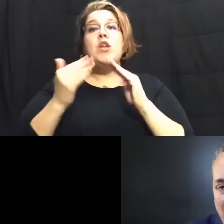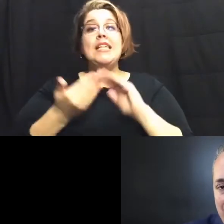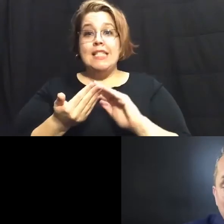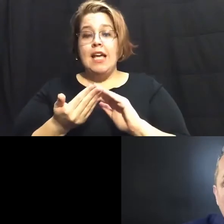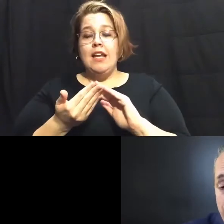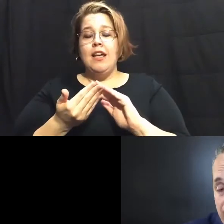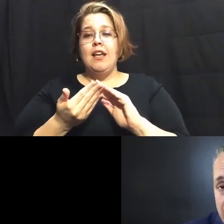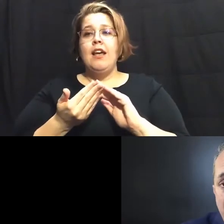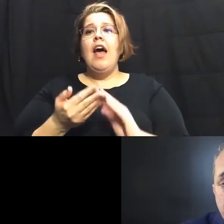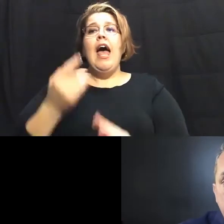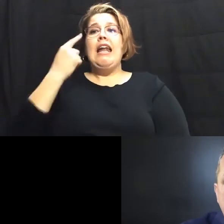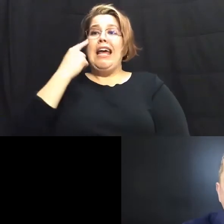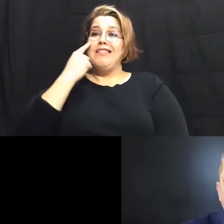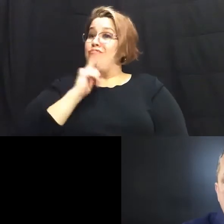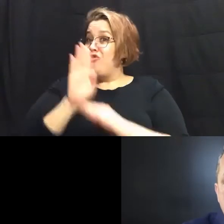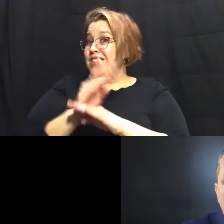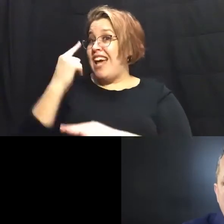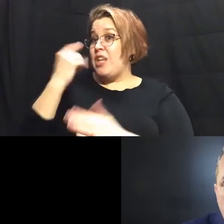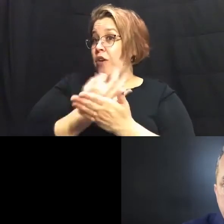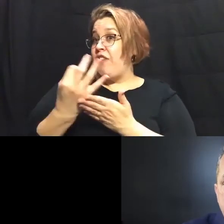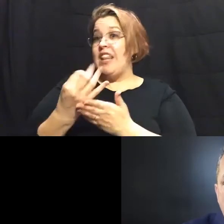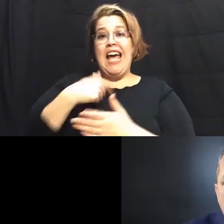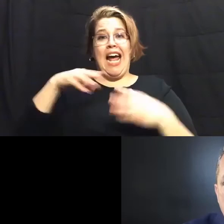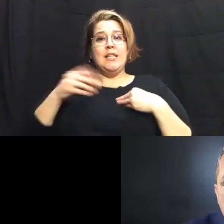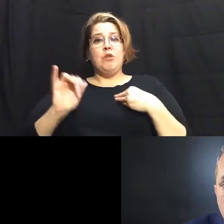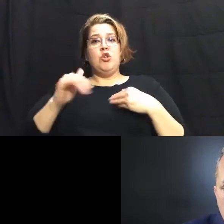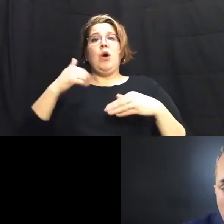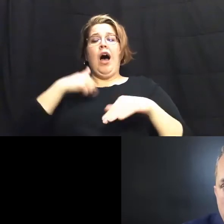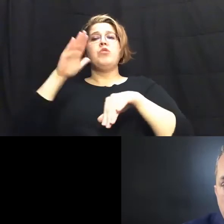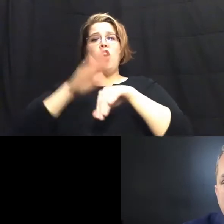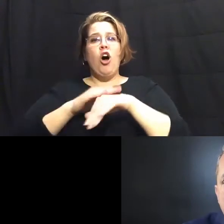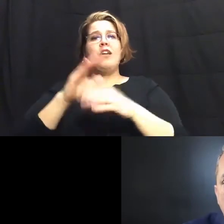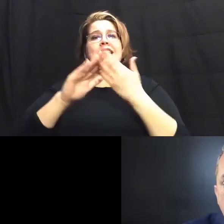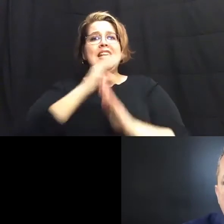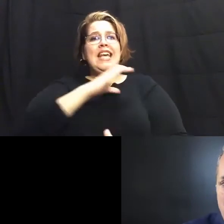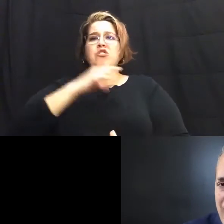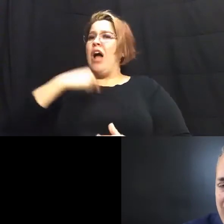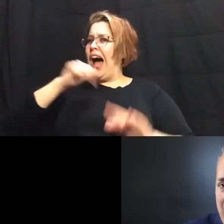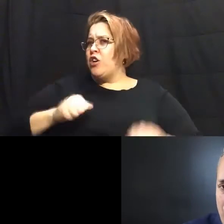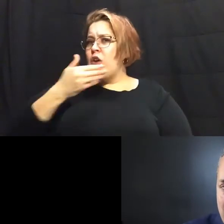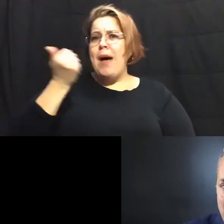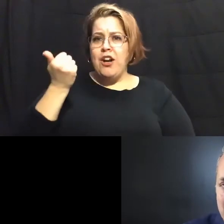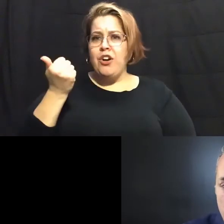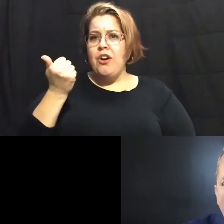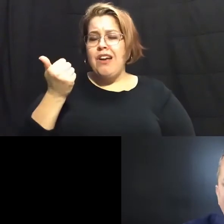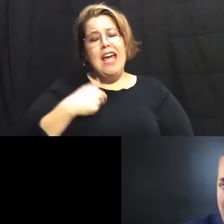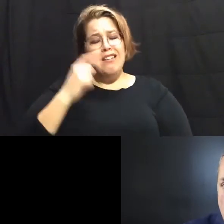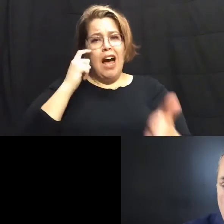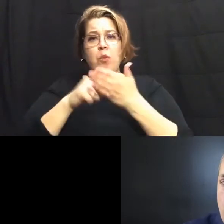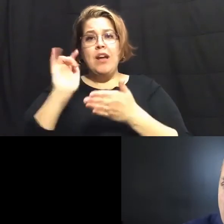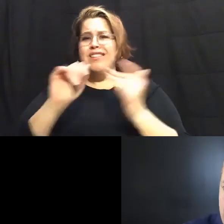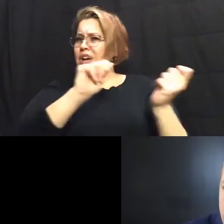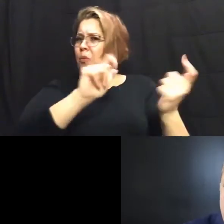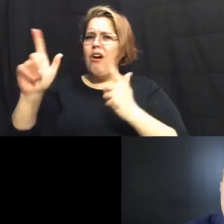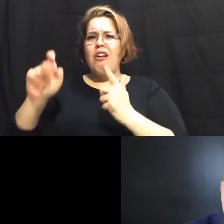we're at and i think we're failing at it and i owned it too i was on the city council and i could have done better myself but we and i recognize that we all have to